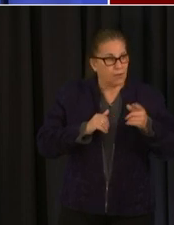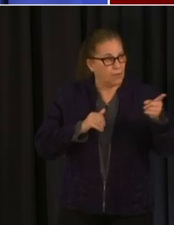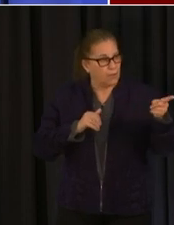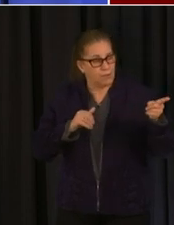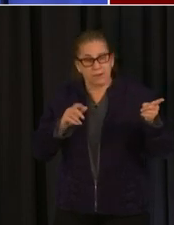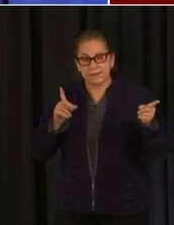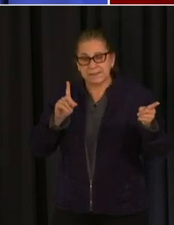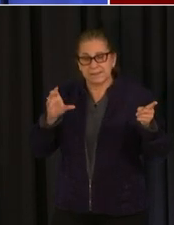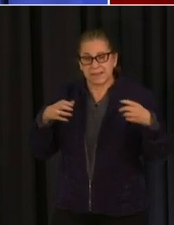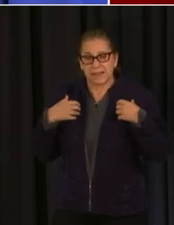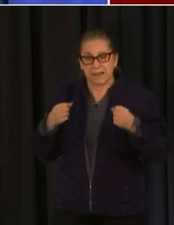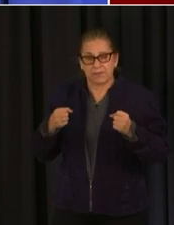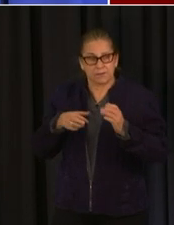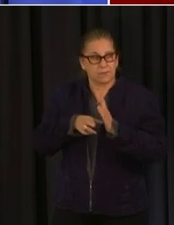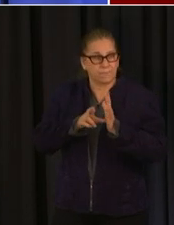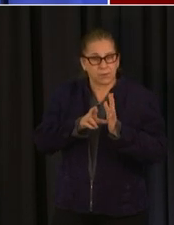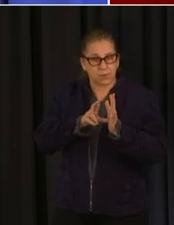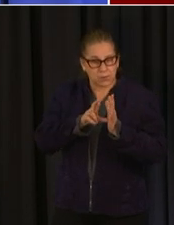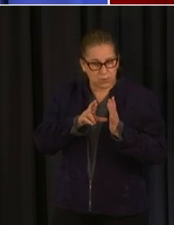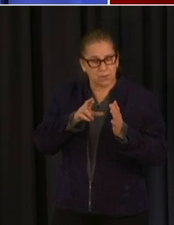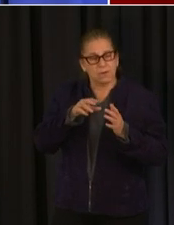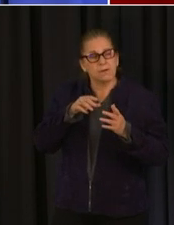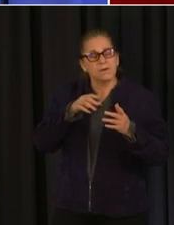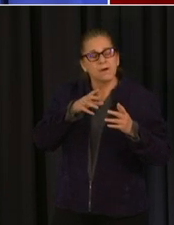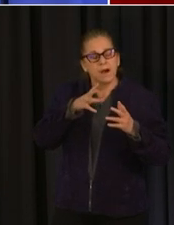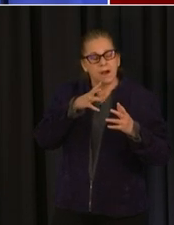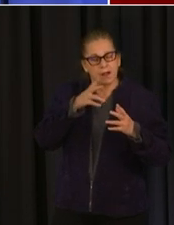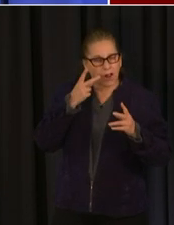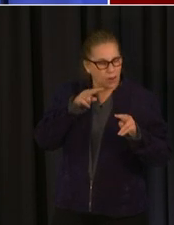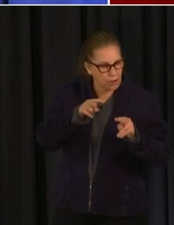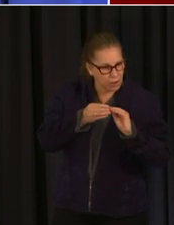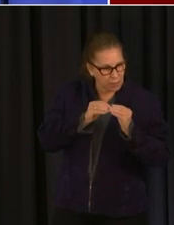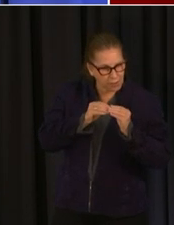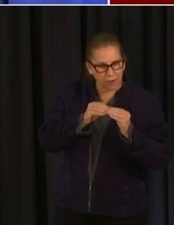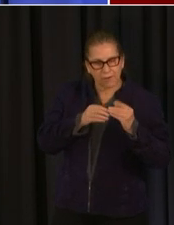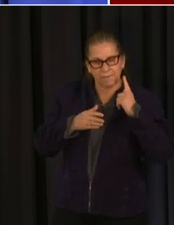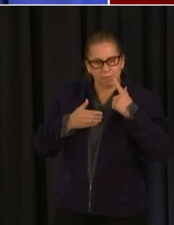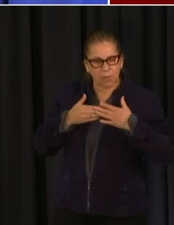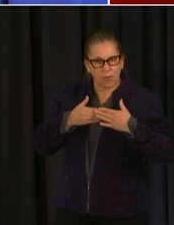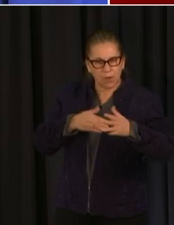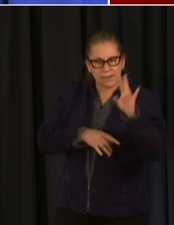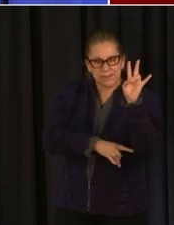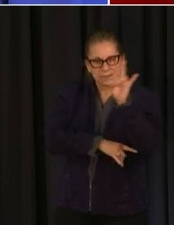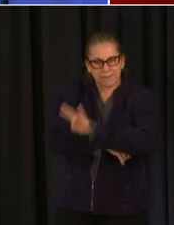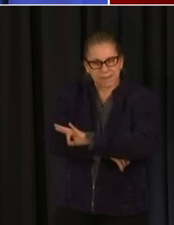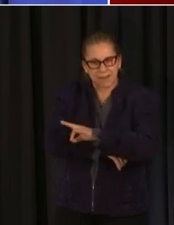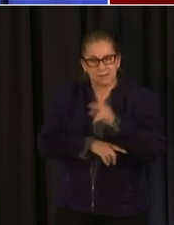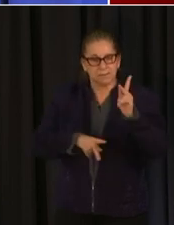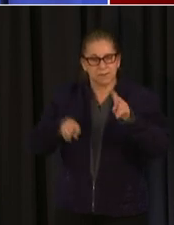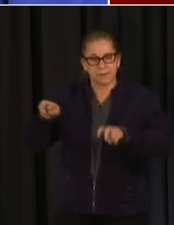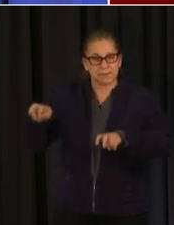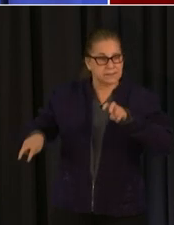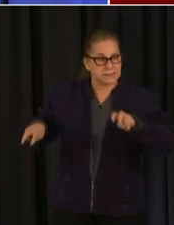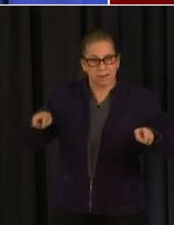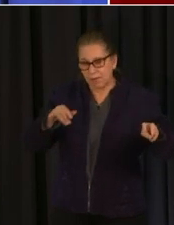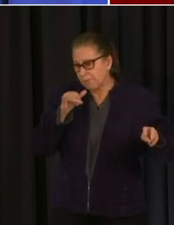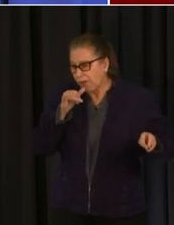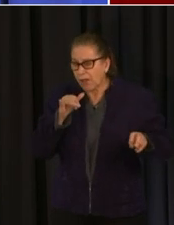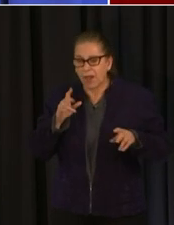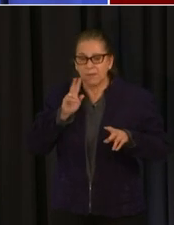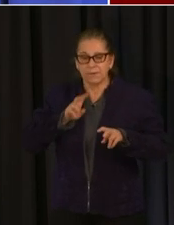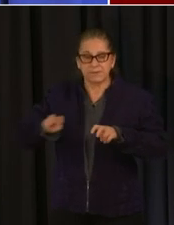guidance the next seven to ten days does this mean you're reviewing things like seating at the bars at restaurants or the midnight